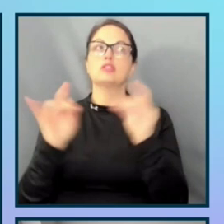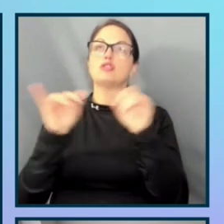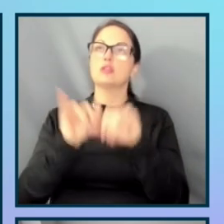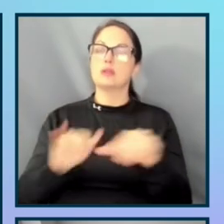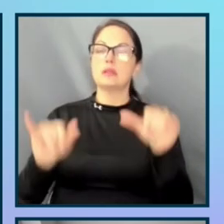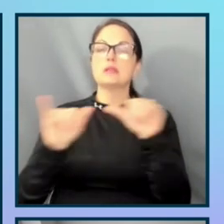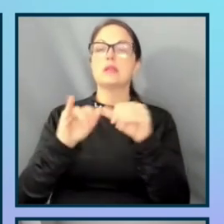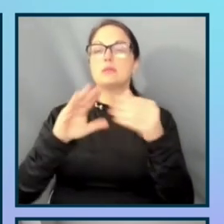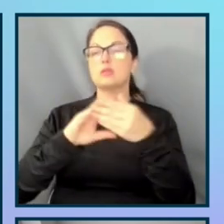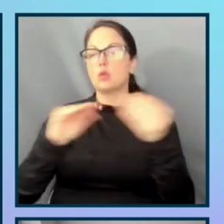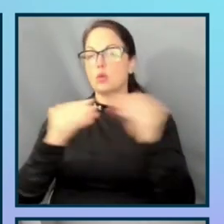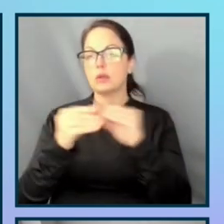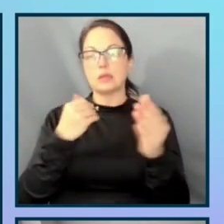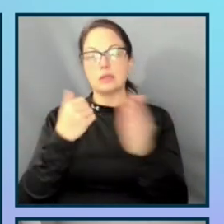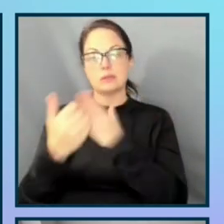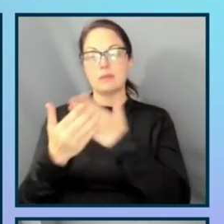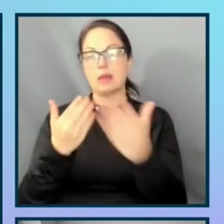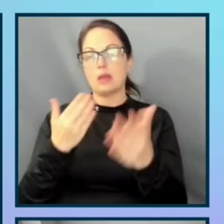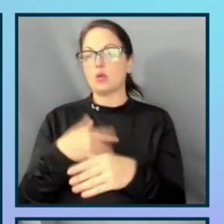they talk to.